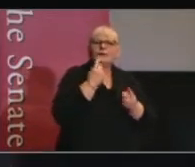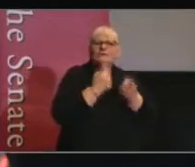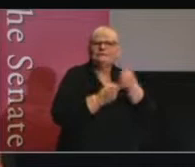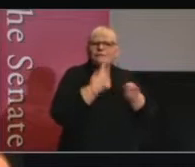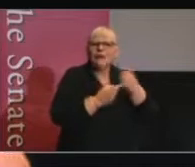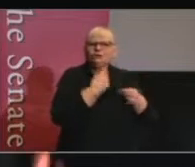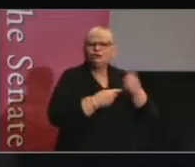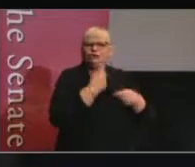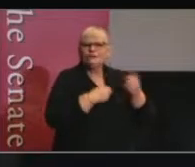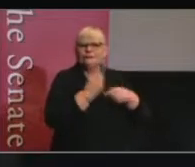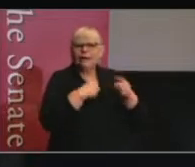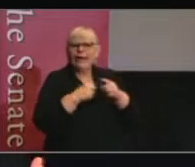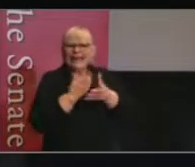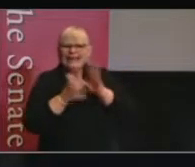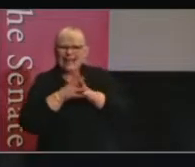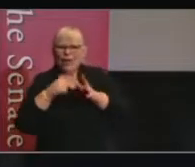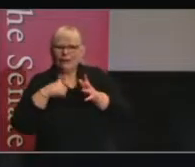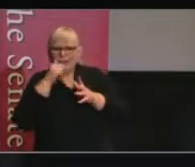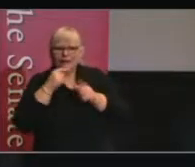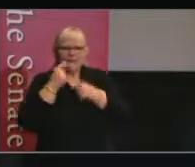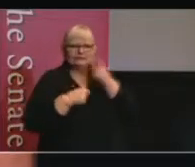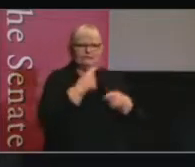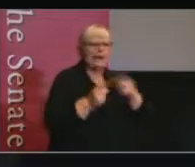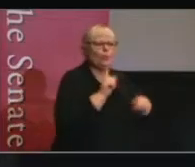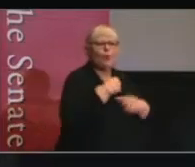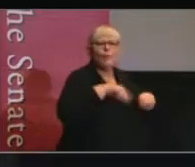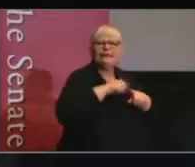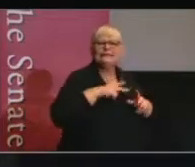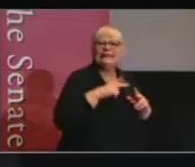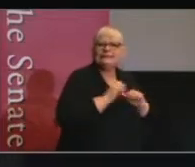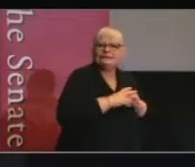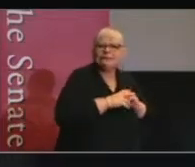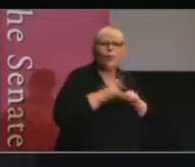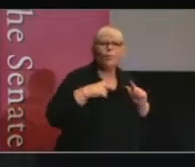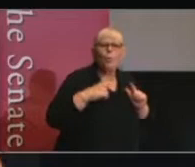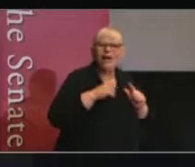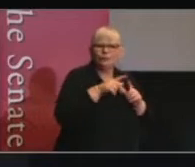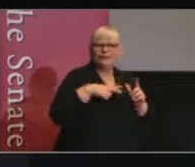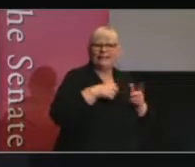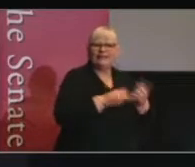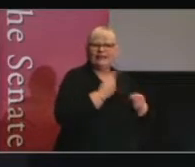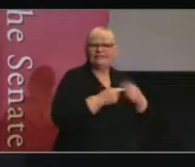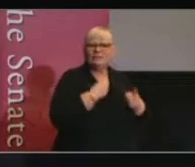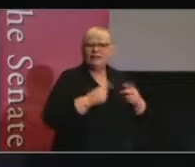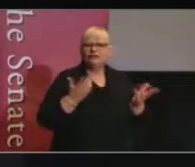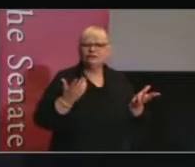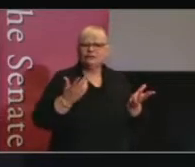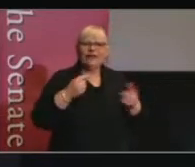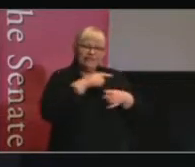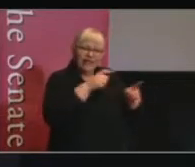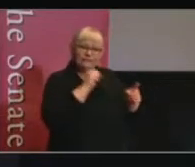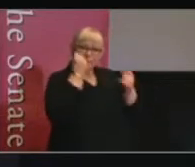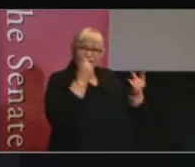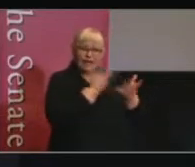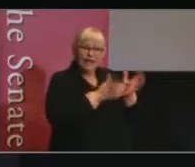to start explaining to those people what the parliament is doing so that they have an understanding of how they might